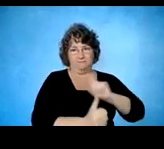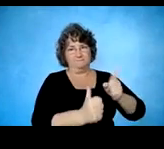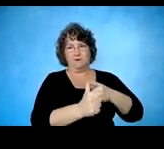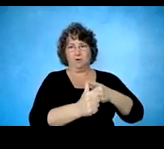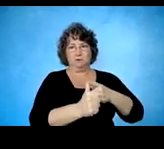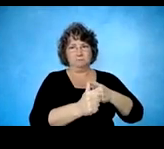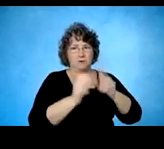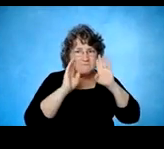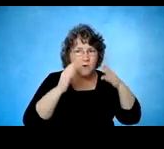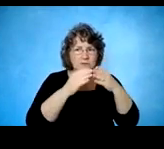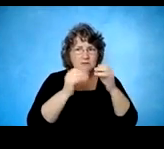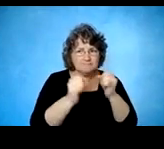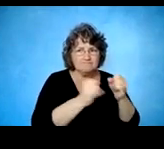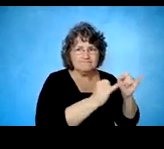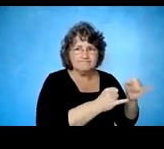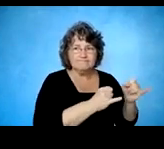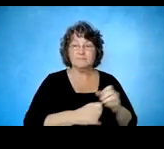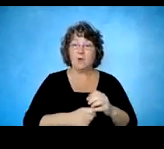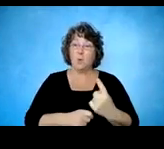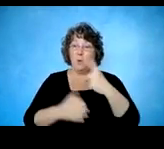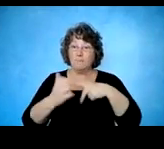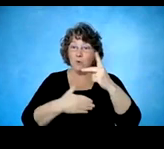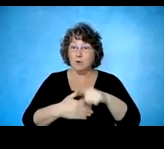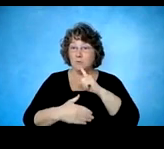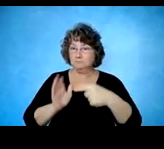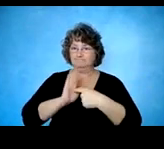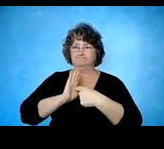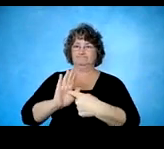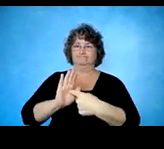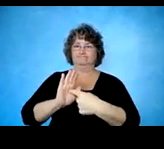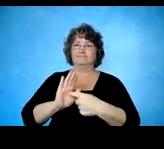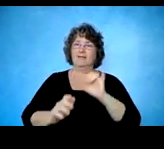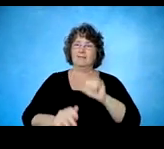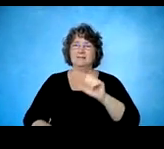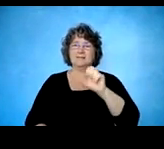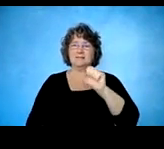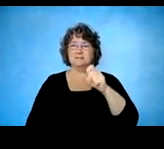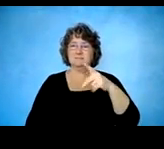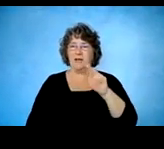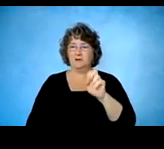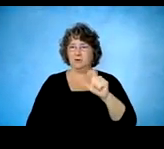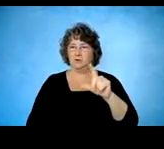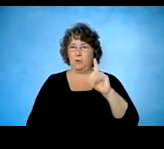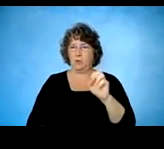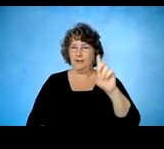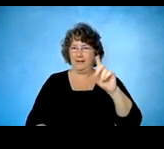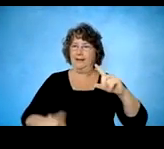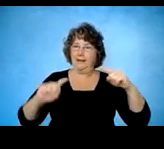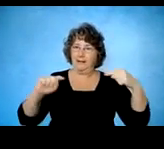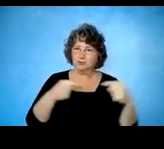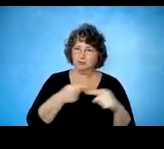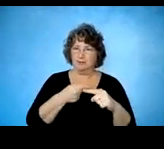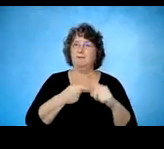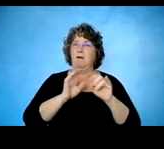programs that really epitomizes this is our spinal cord injury model system. And this is a